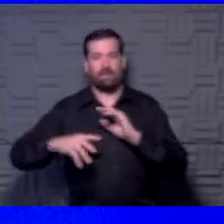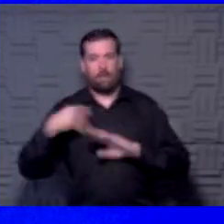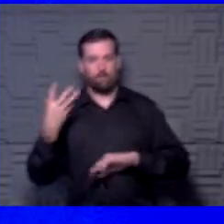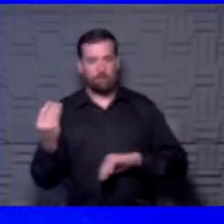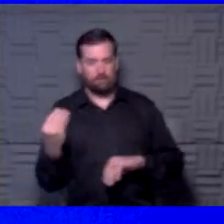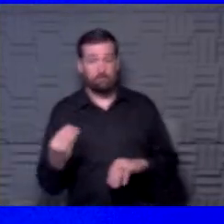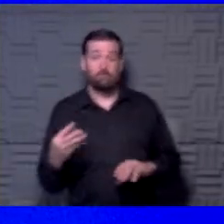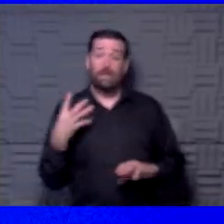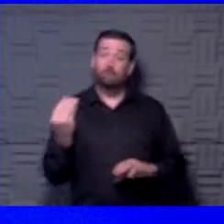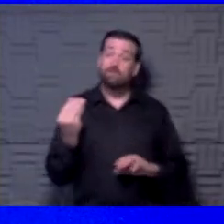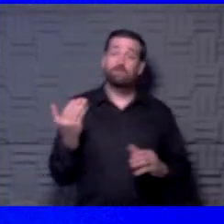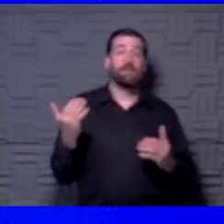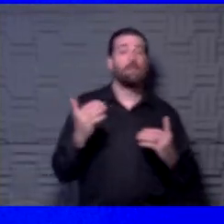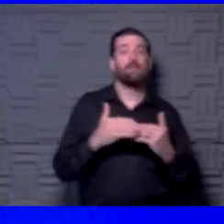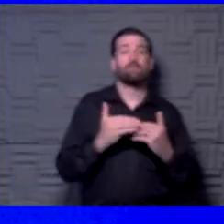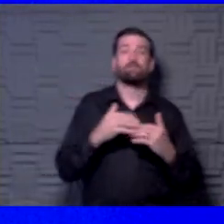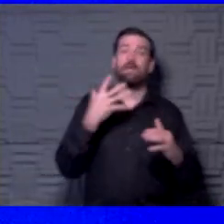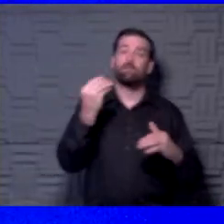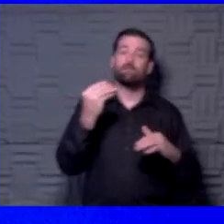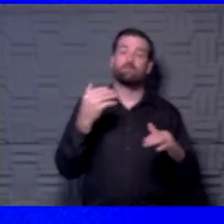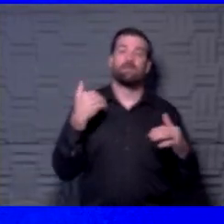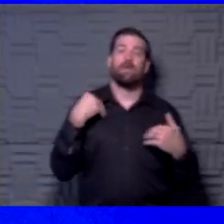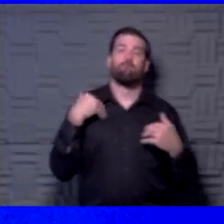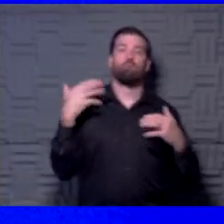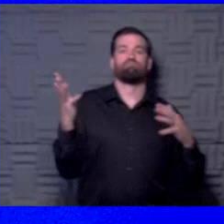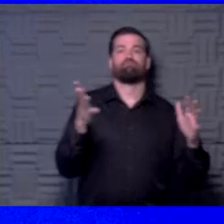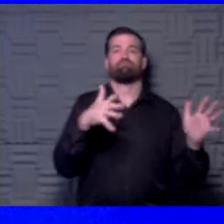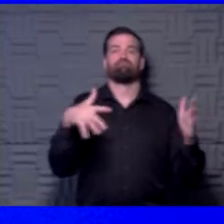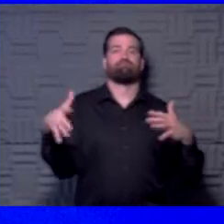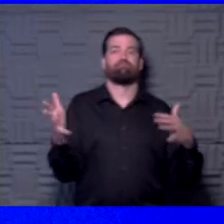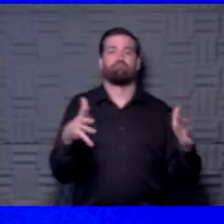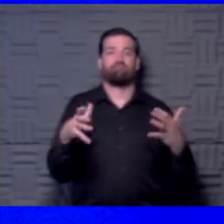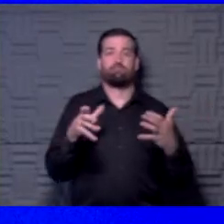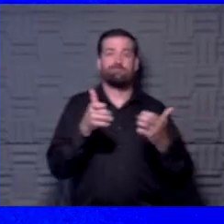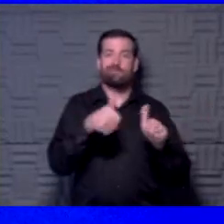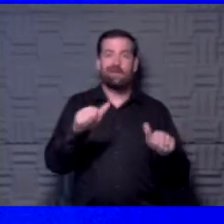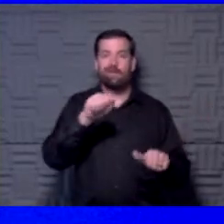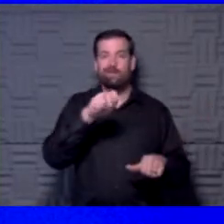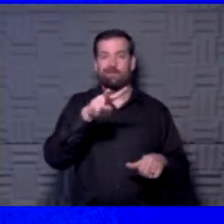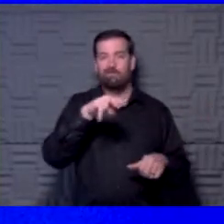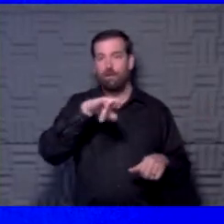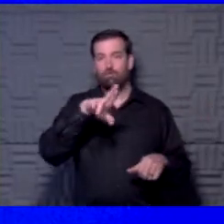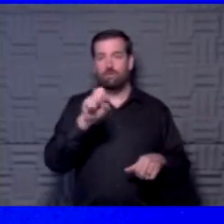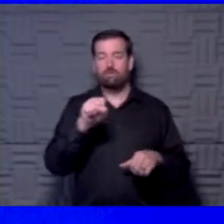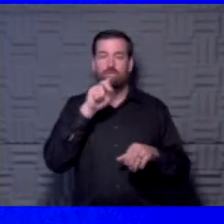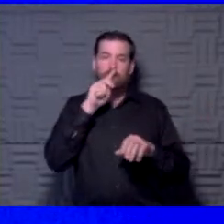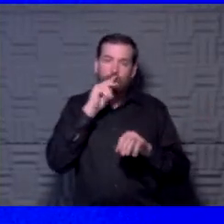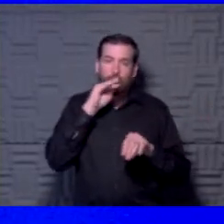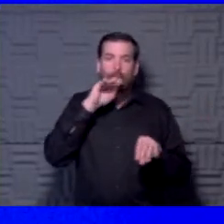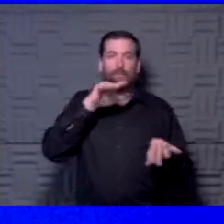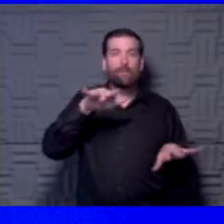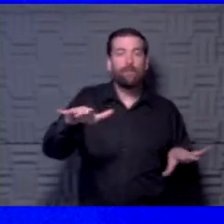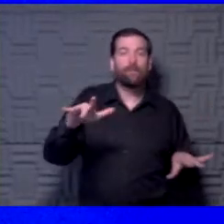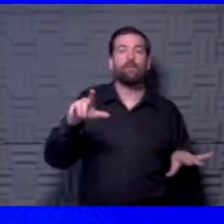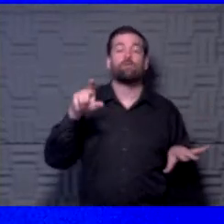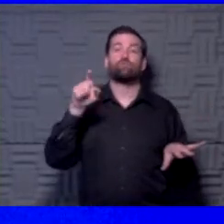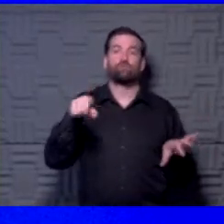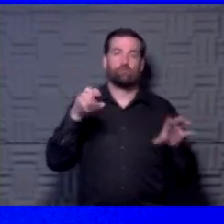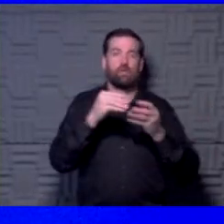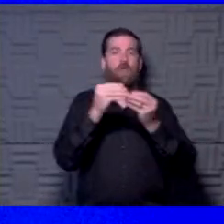Outdoor sports, at least you are outdoor, you do have turbulent flow. Any virus that is expressed into the environment should